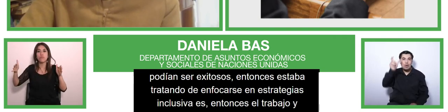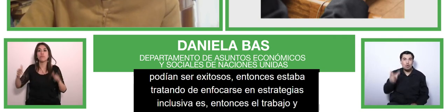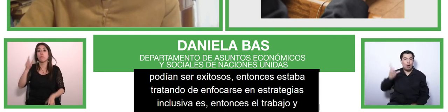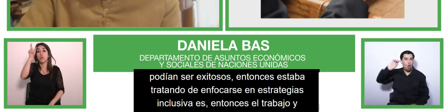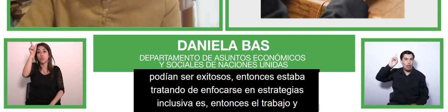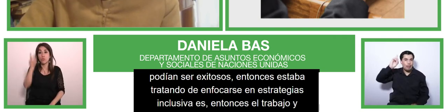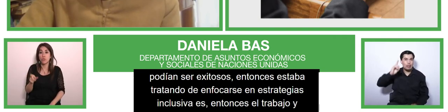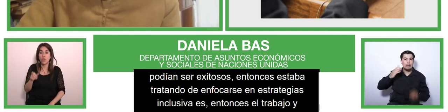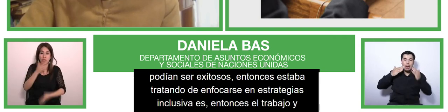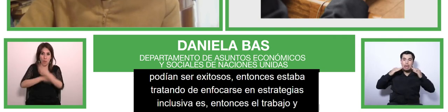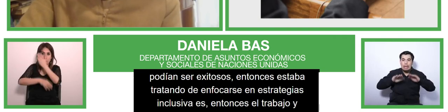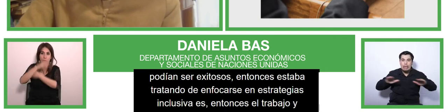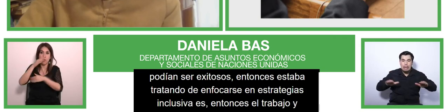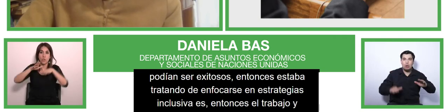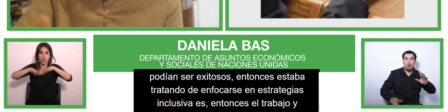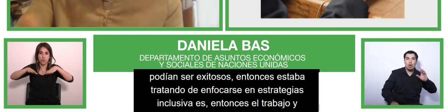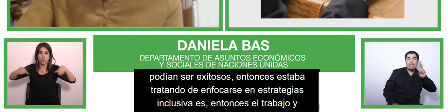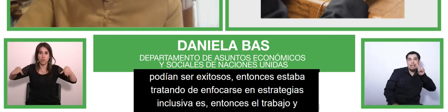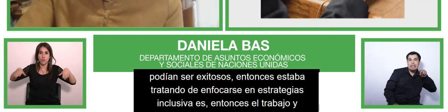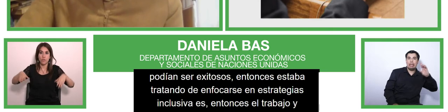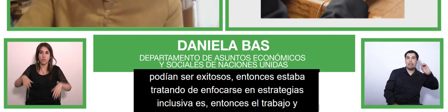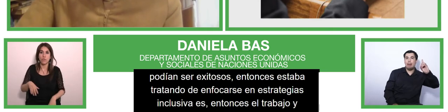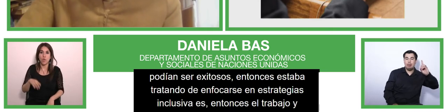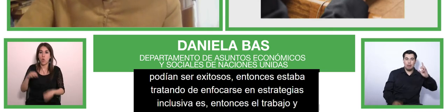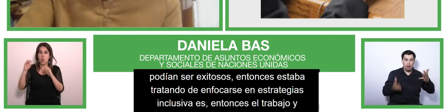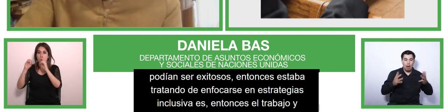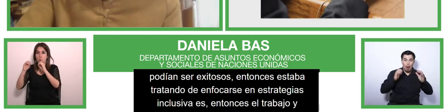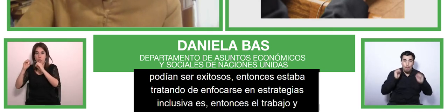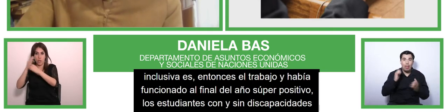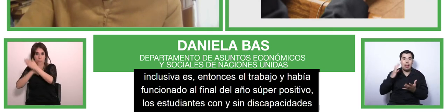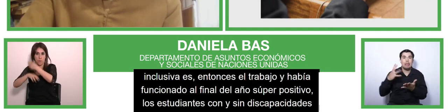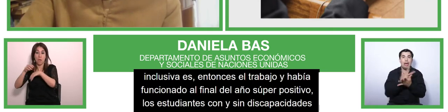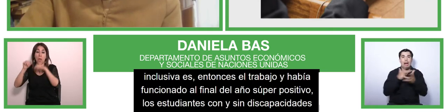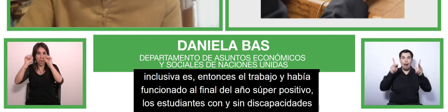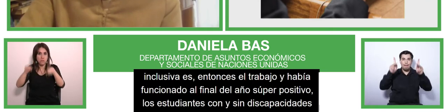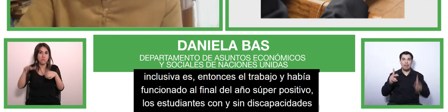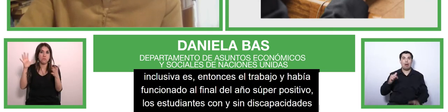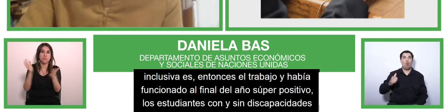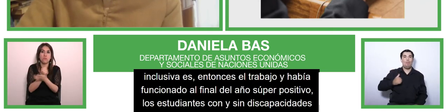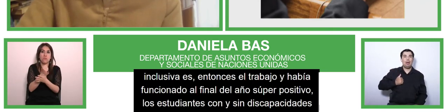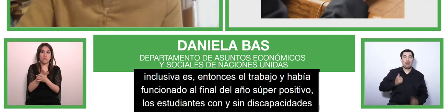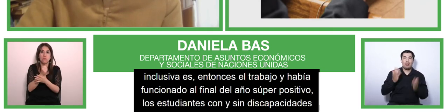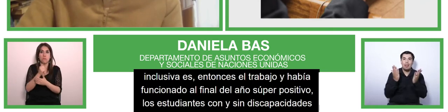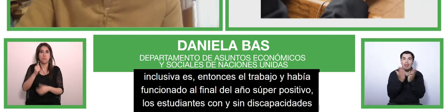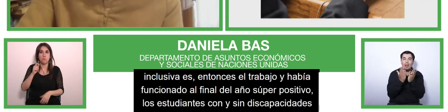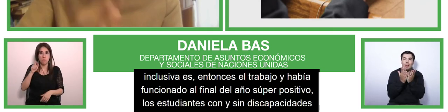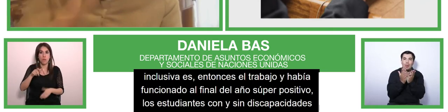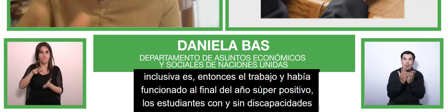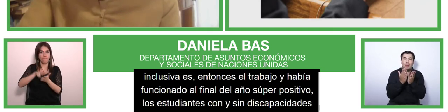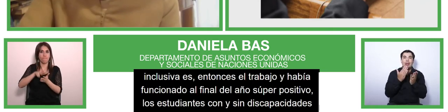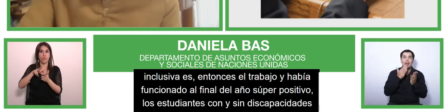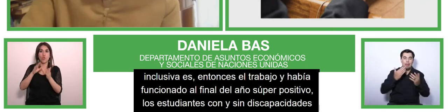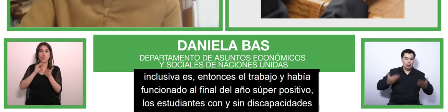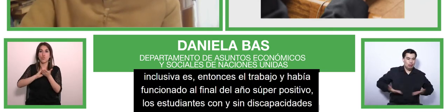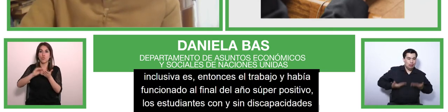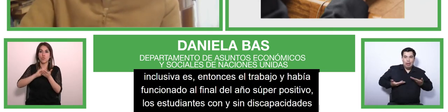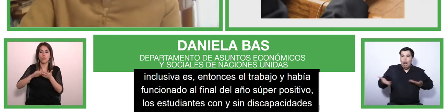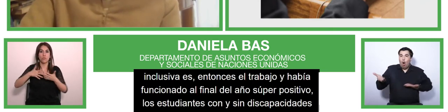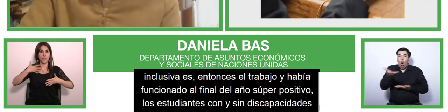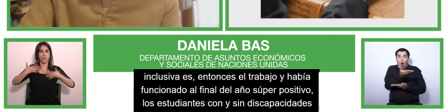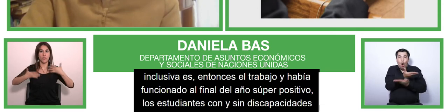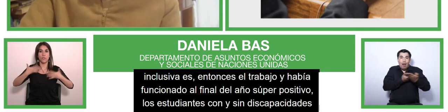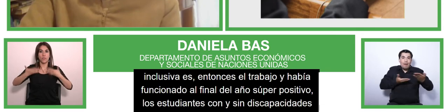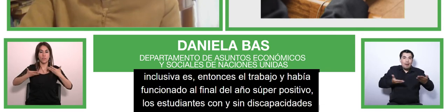educational plan goals and the spirit of collaboration um pervades her